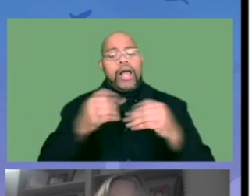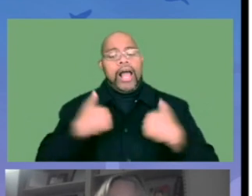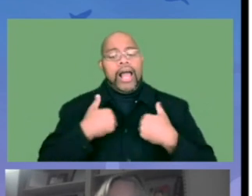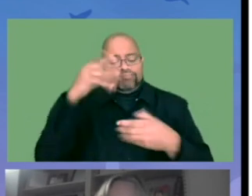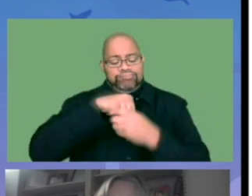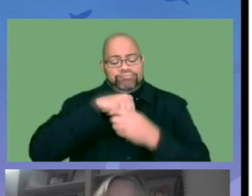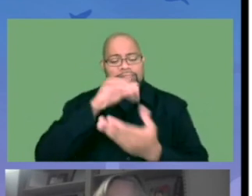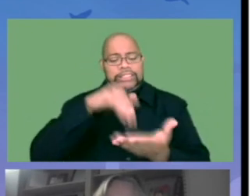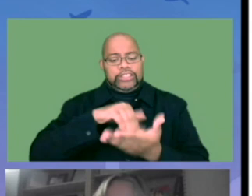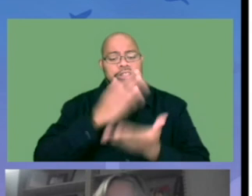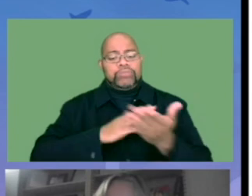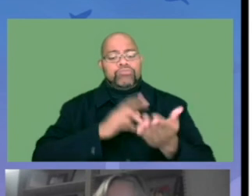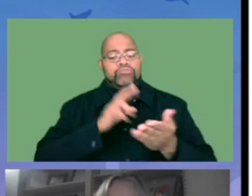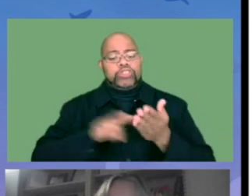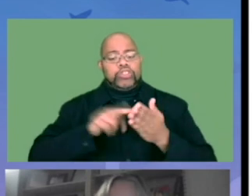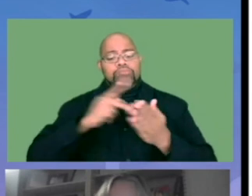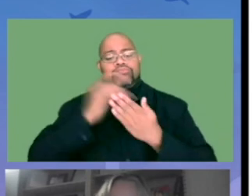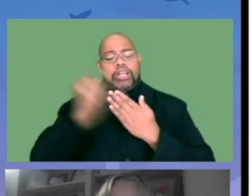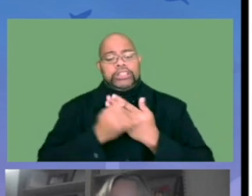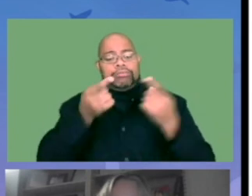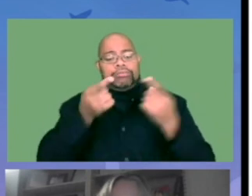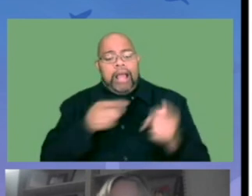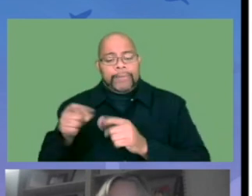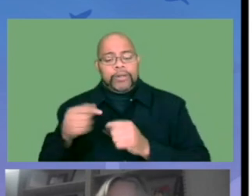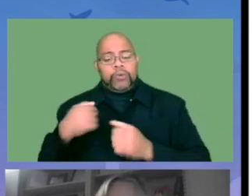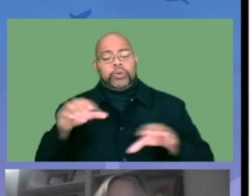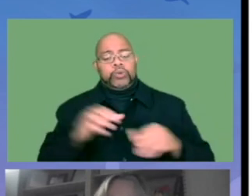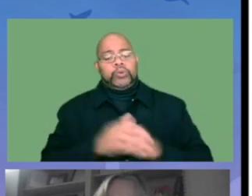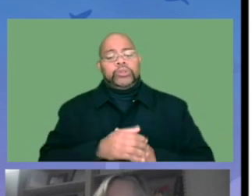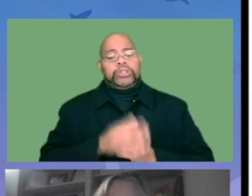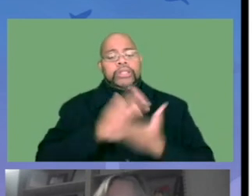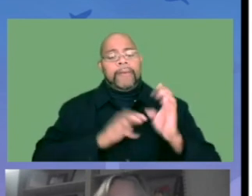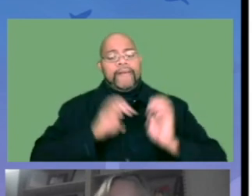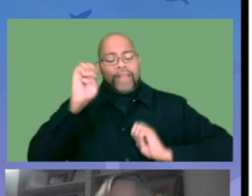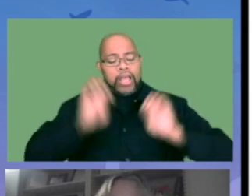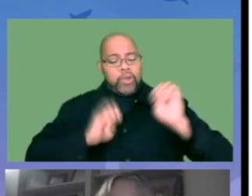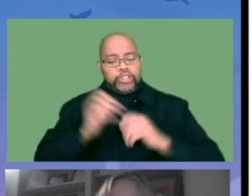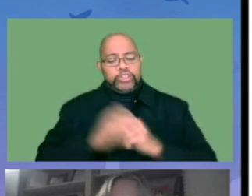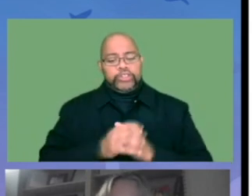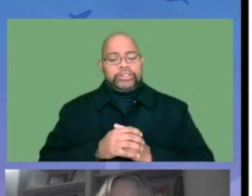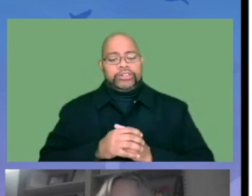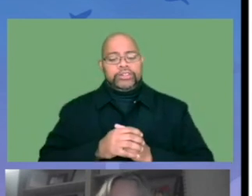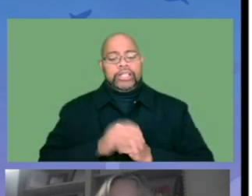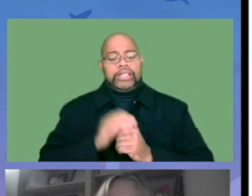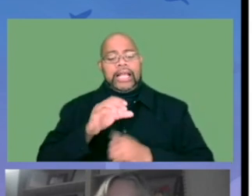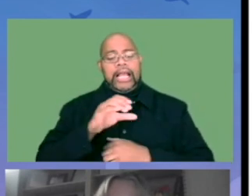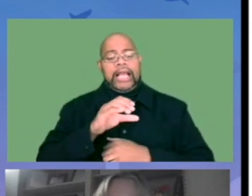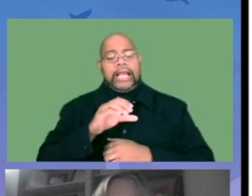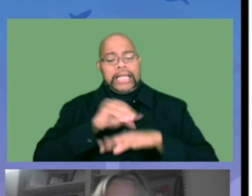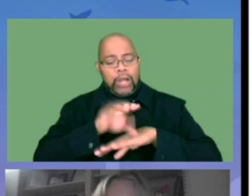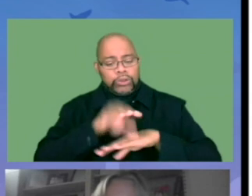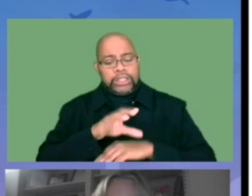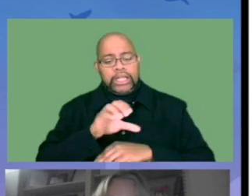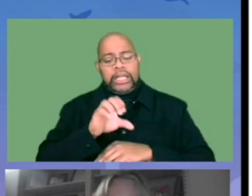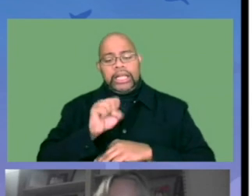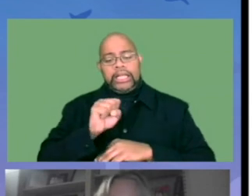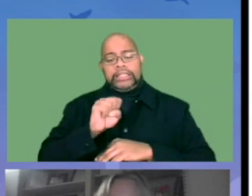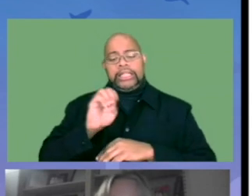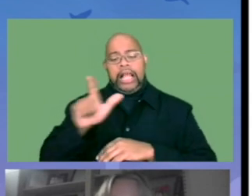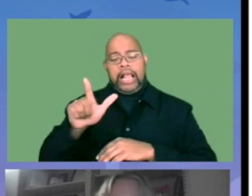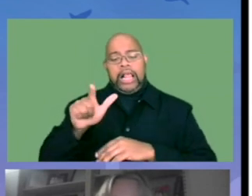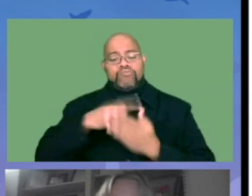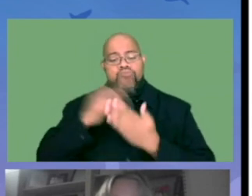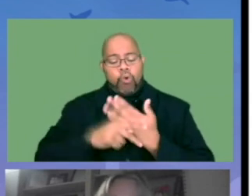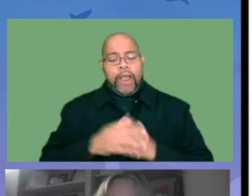It's tapered off a little bit, but that is continuing through the year. And then we've also started the NEALF app